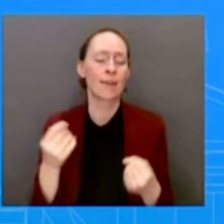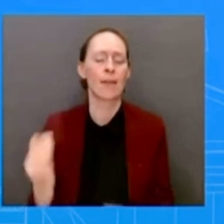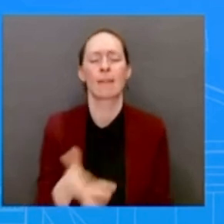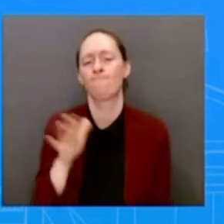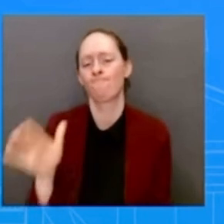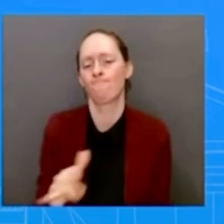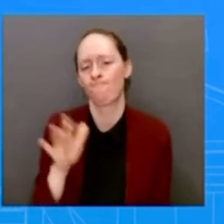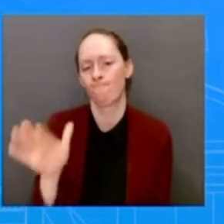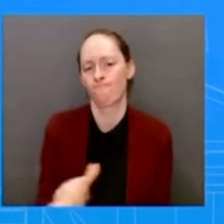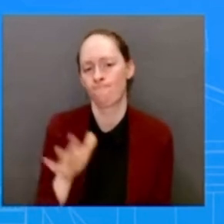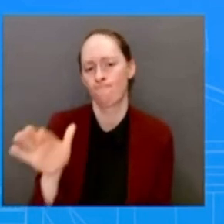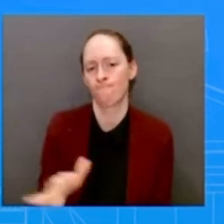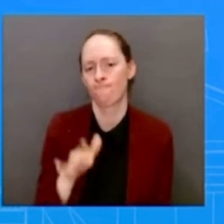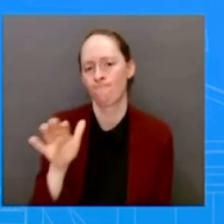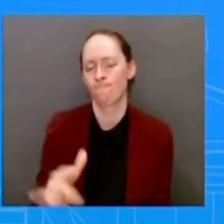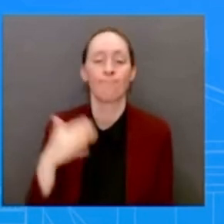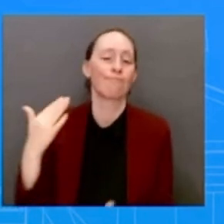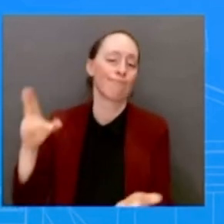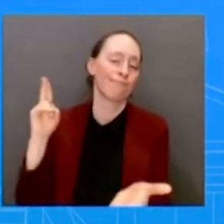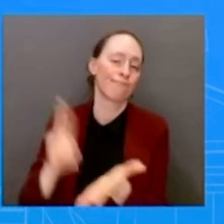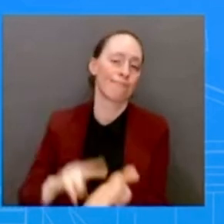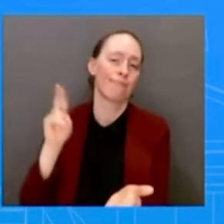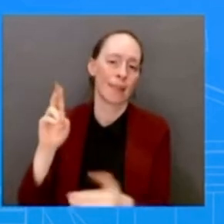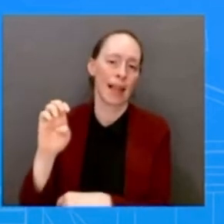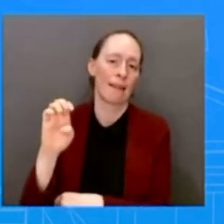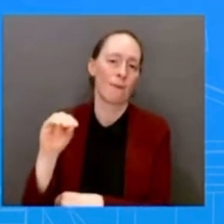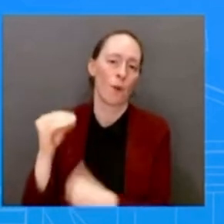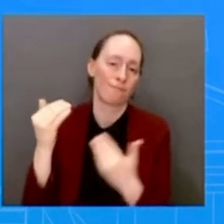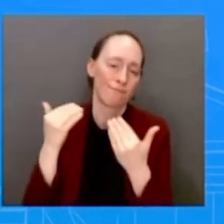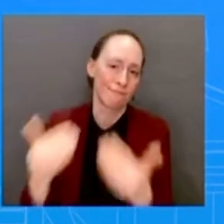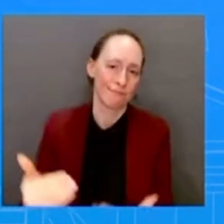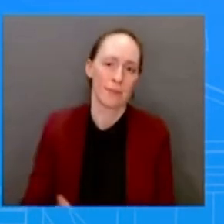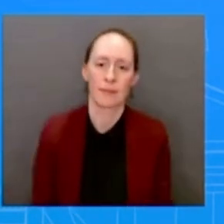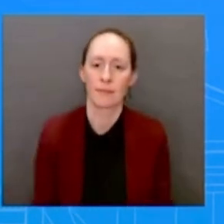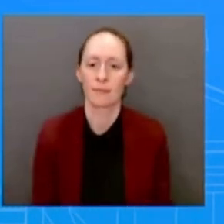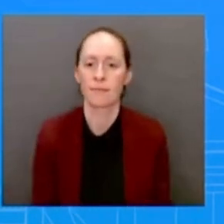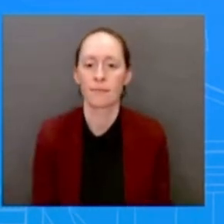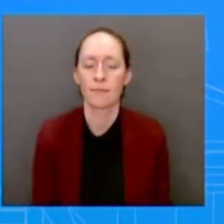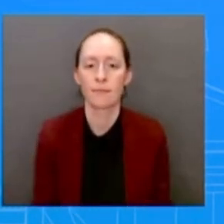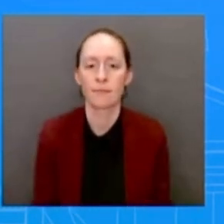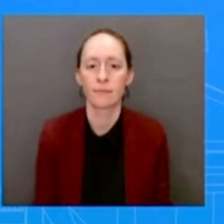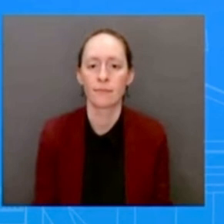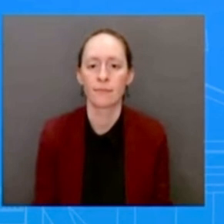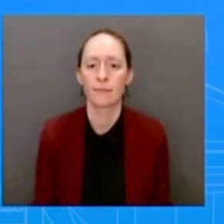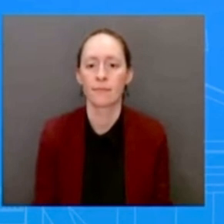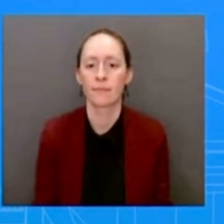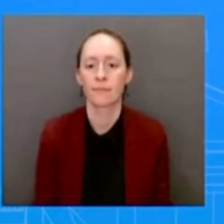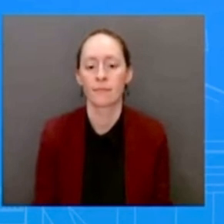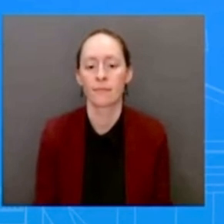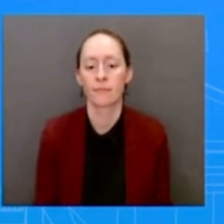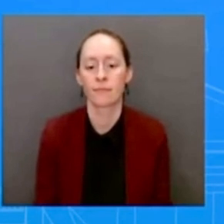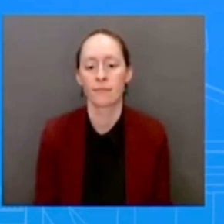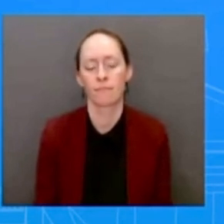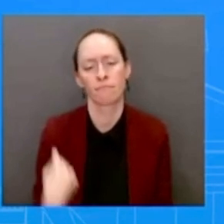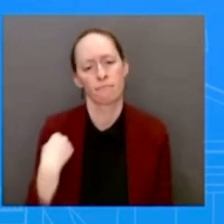to get, to try to do what we can at the federal level. And so, we believe that this bill does not actually do that.